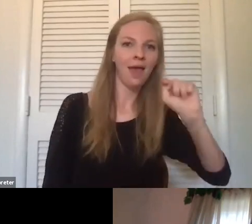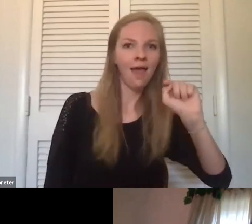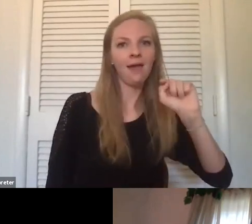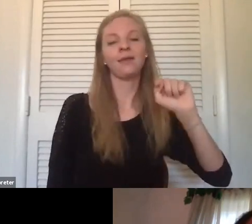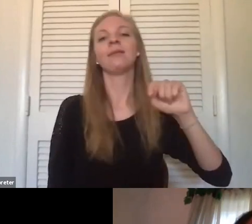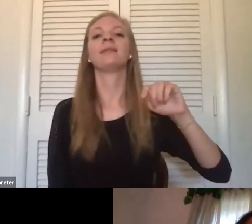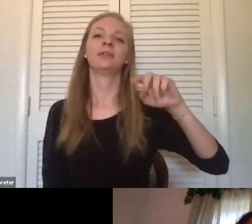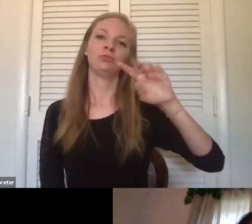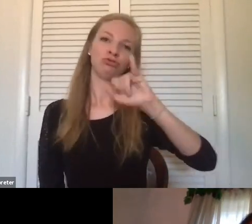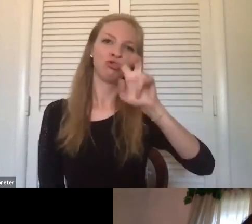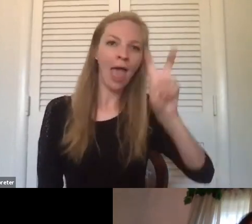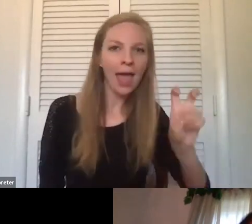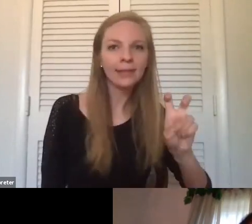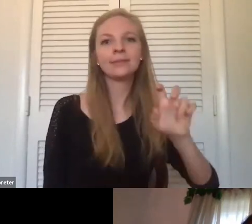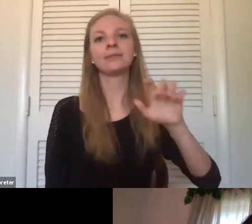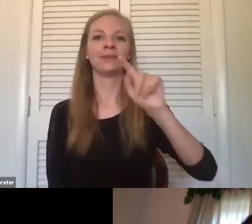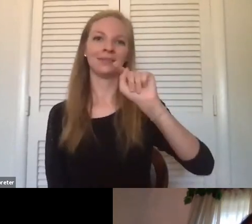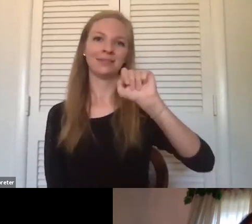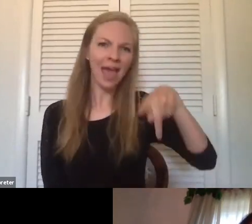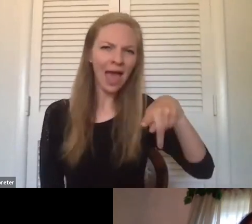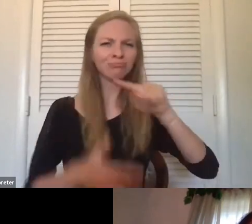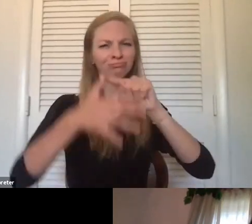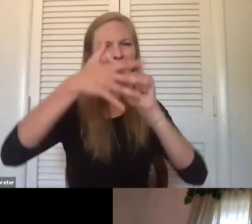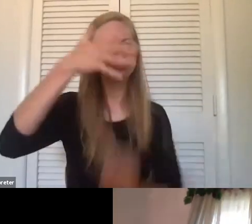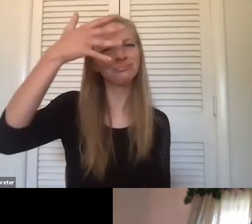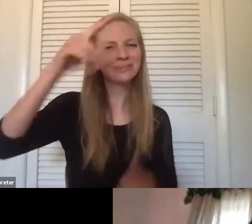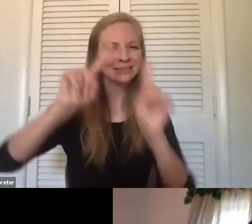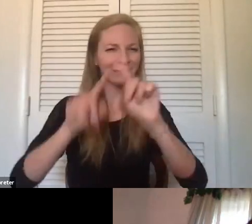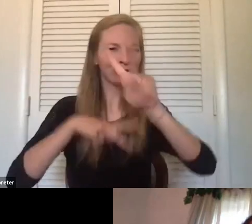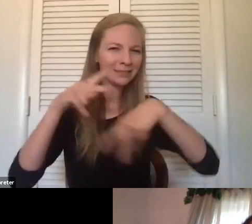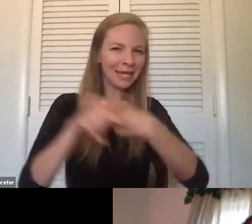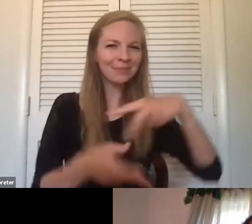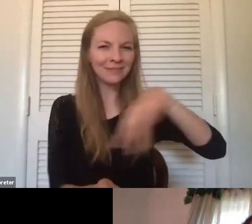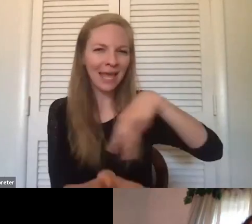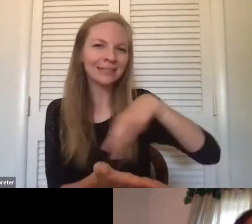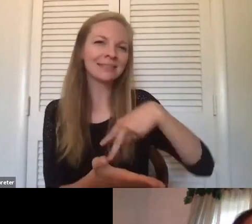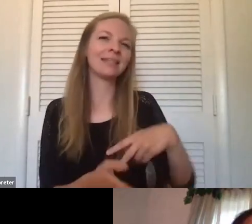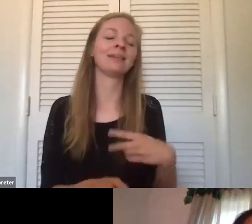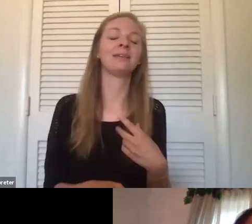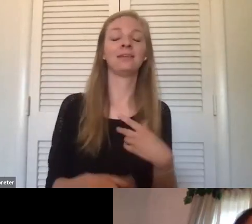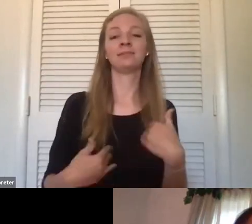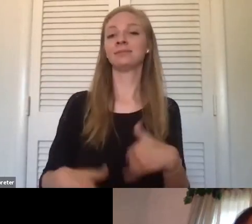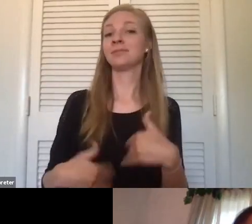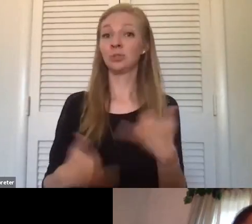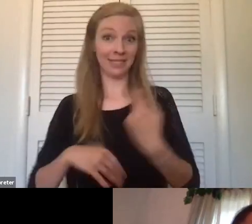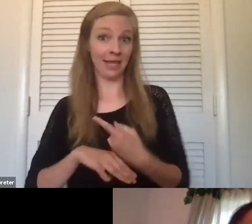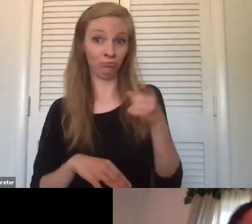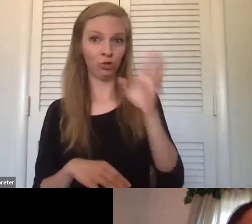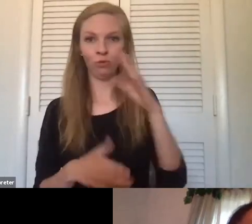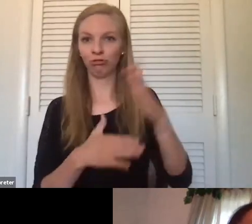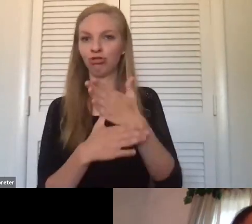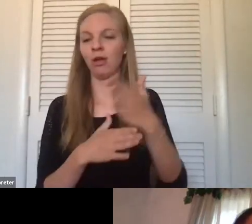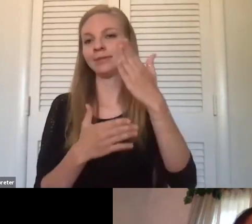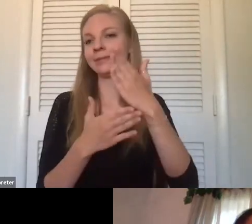website that you offer like everything from beginning to pre-professional. And today she's going to share with us